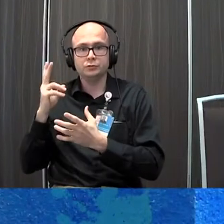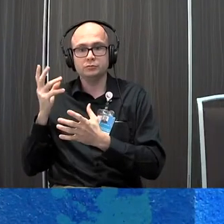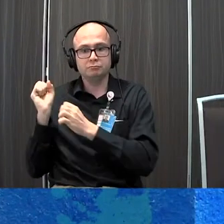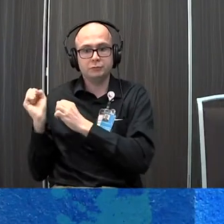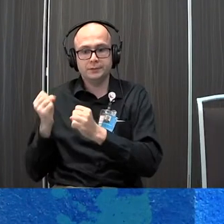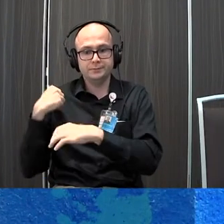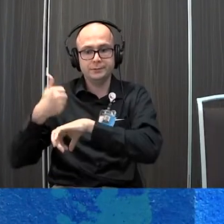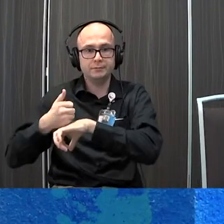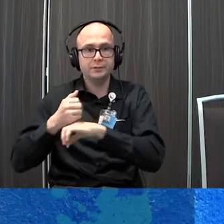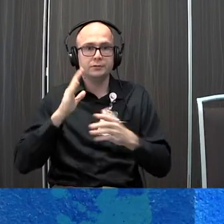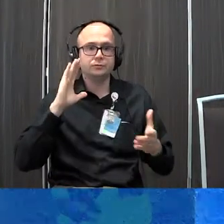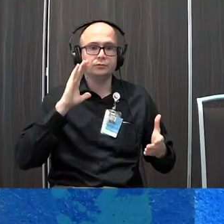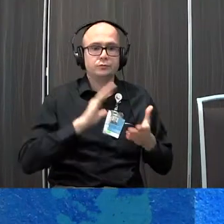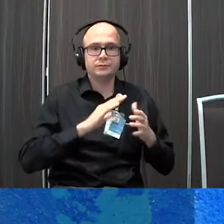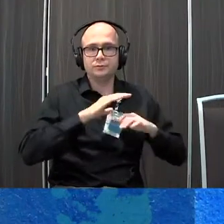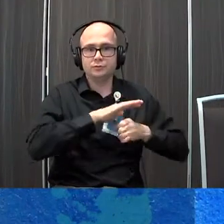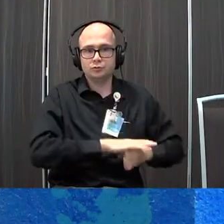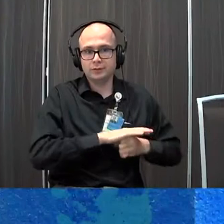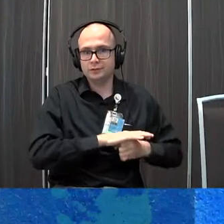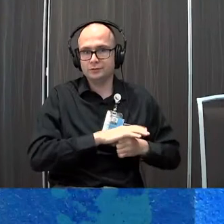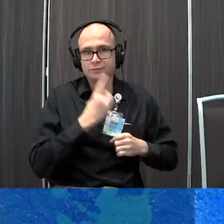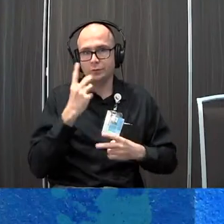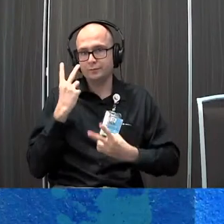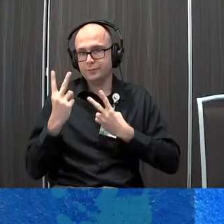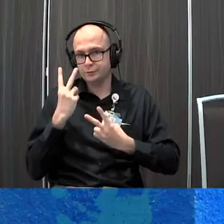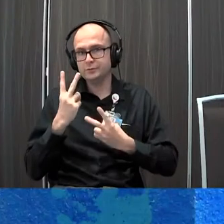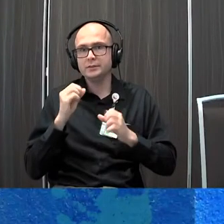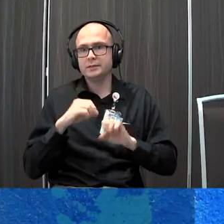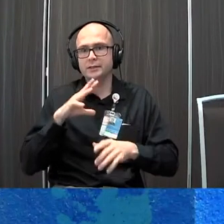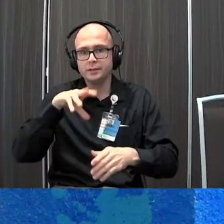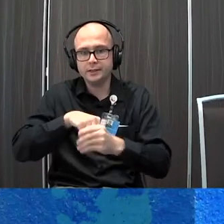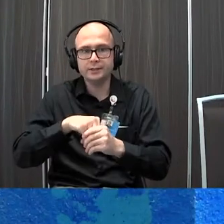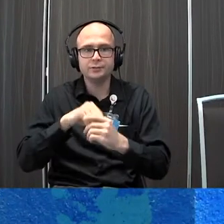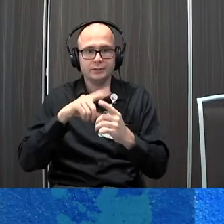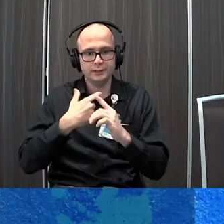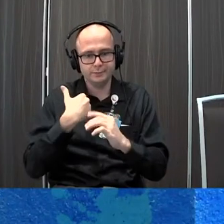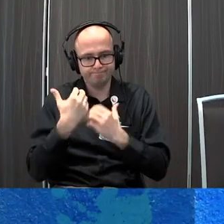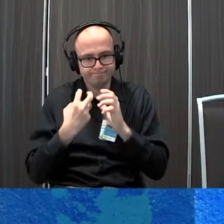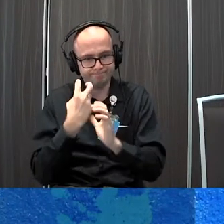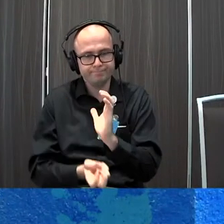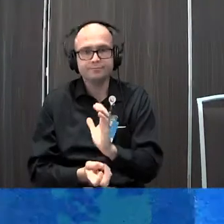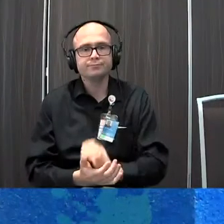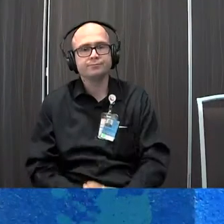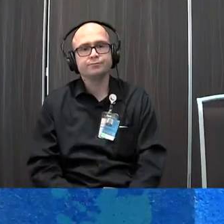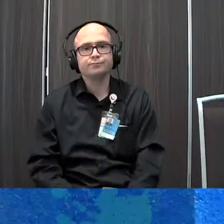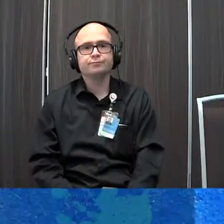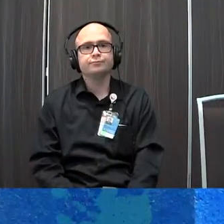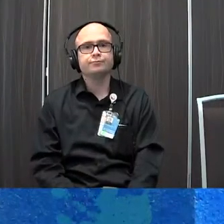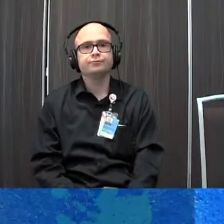place to decrease the stress that they have visually so that they are able to really engage and perform at a cognitive level